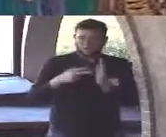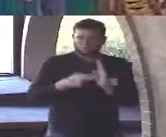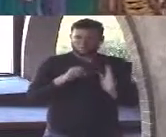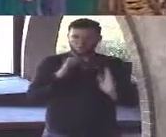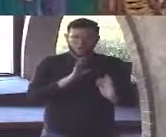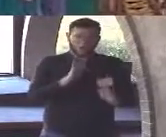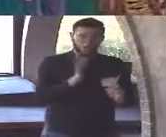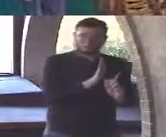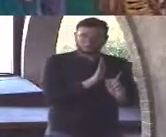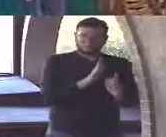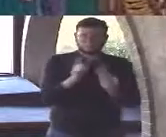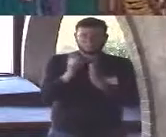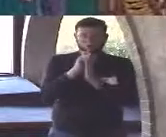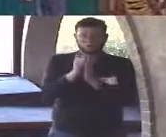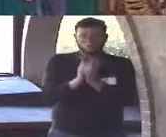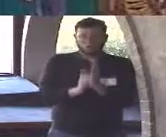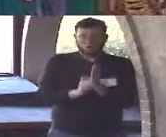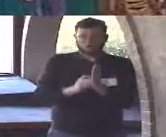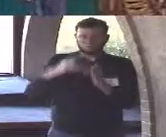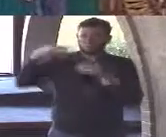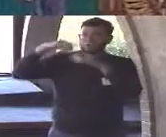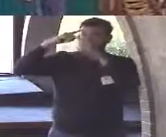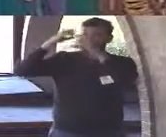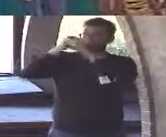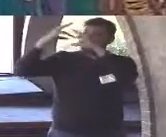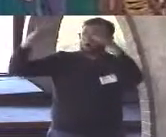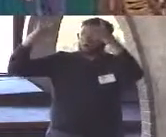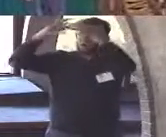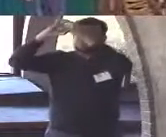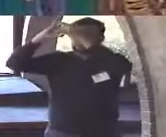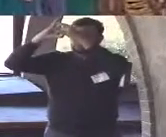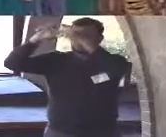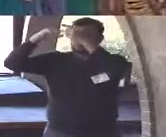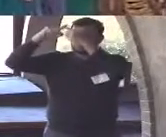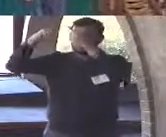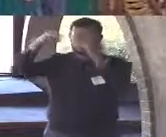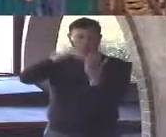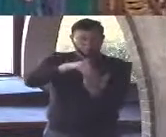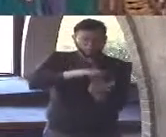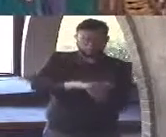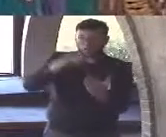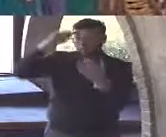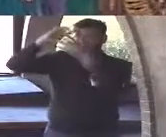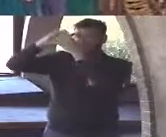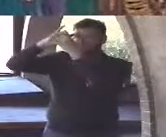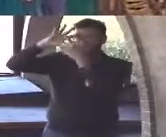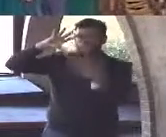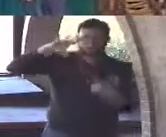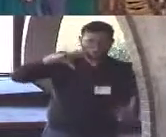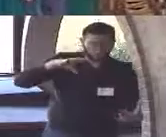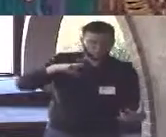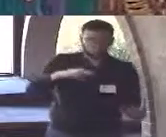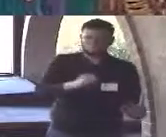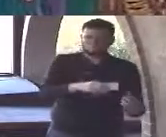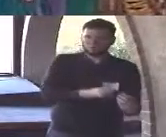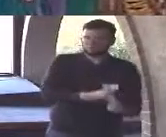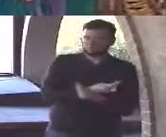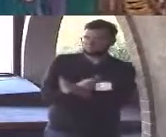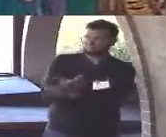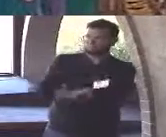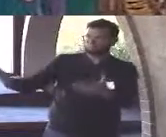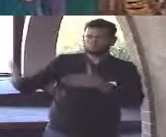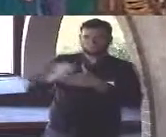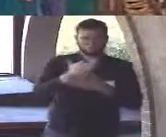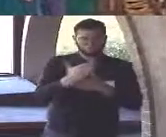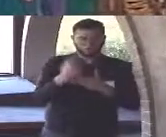the author the text has become a thing unto itself accessible to anyone who wishes to read it and open